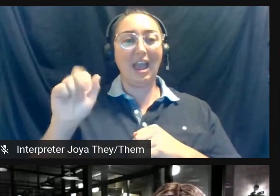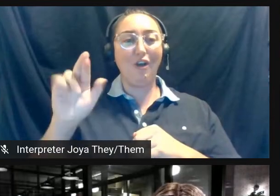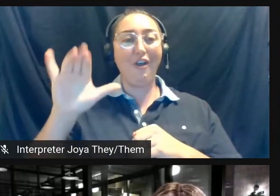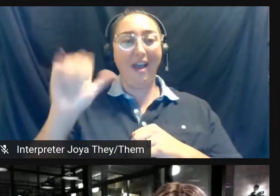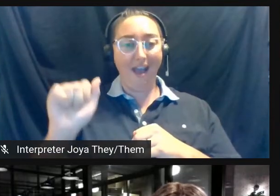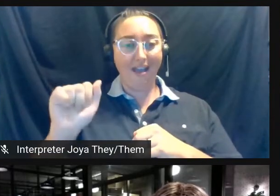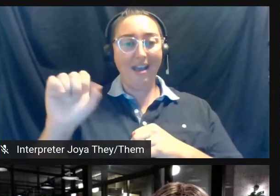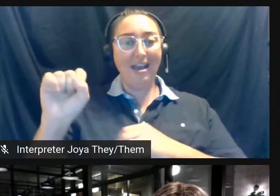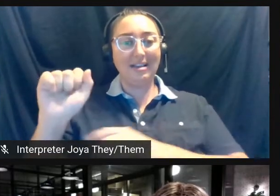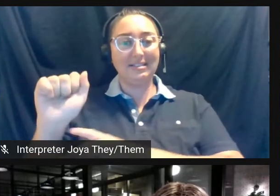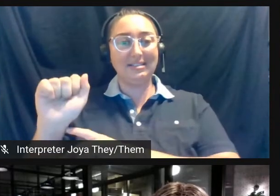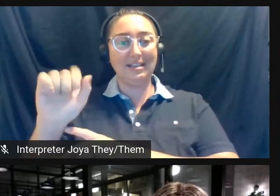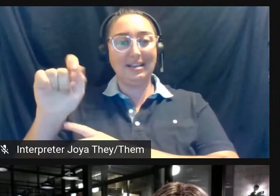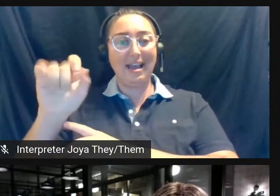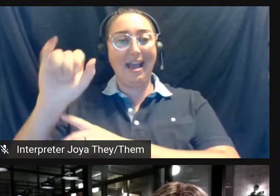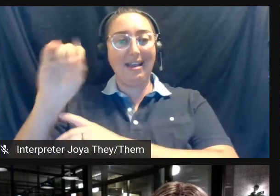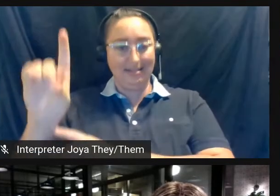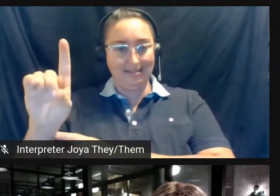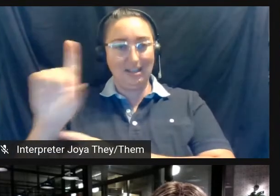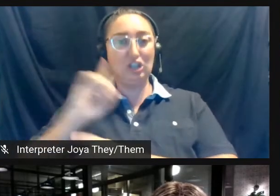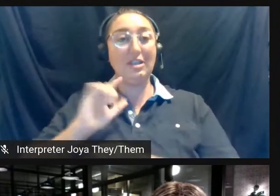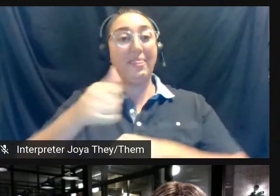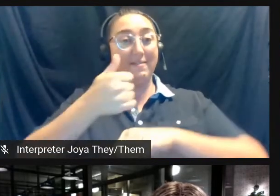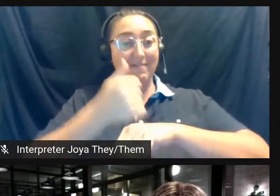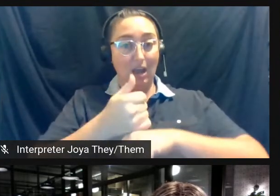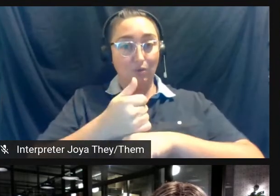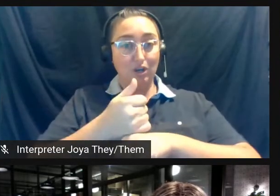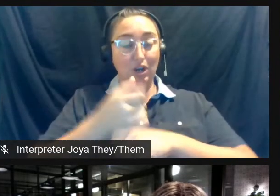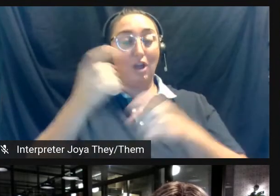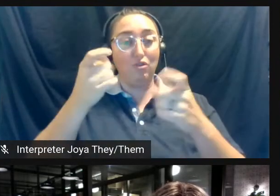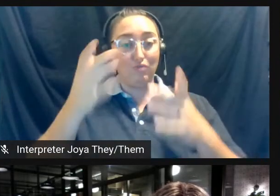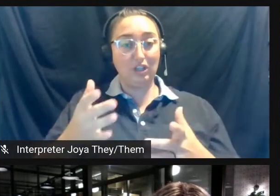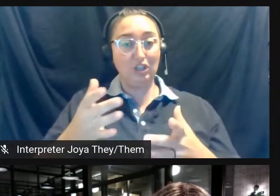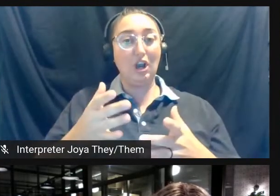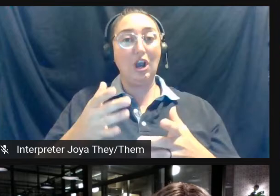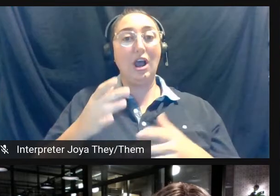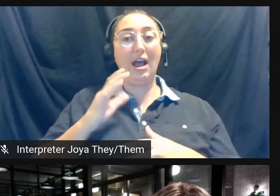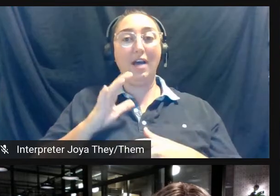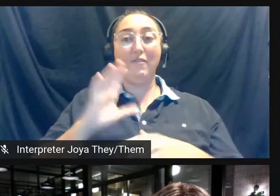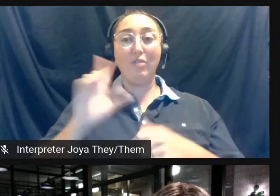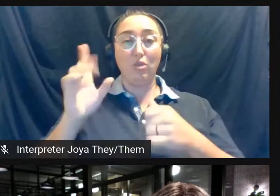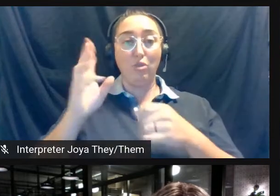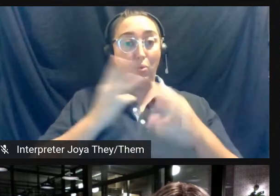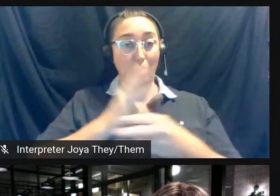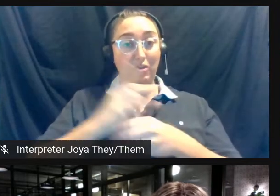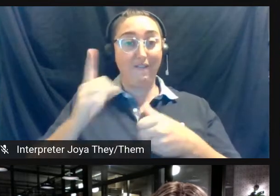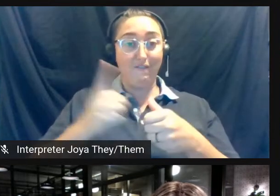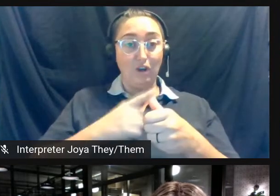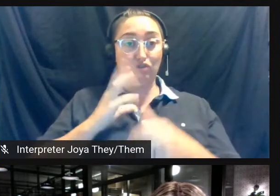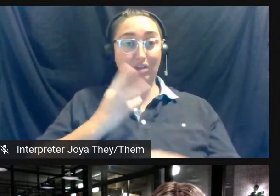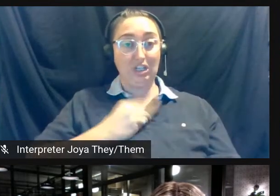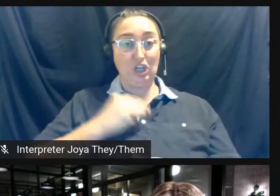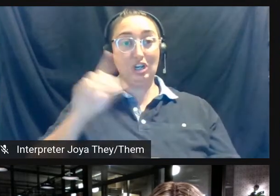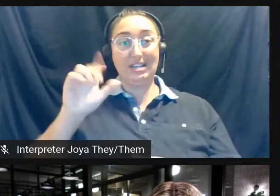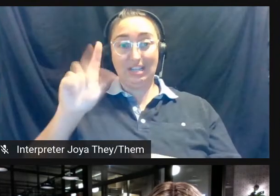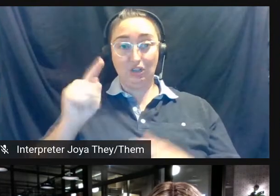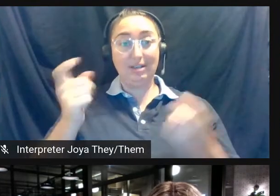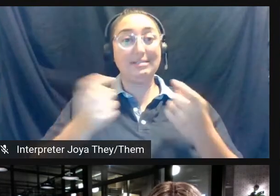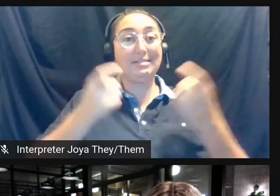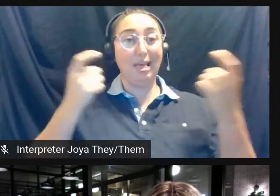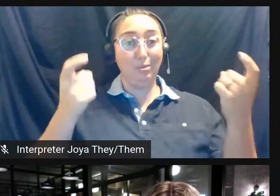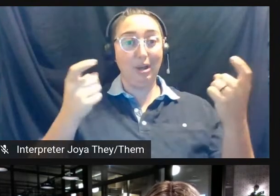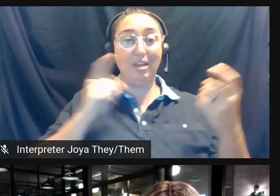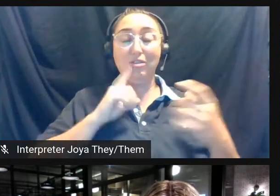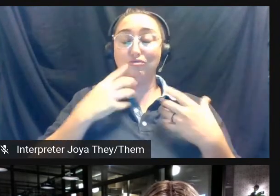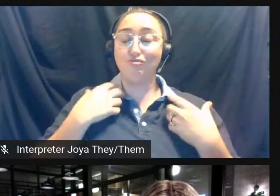and executive director of the Compton's Transgender Cultural District, the world's first transgender district. Celebrating the resilience,